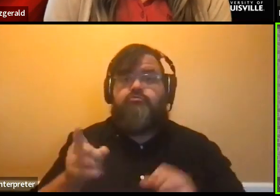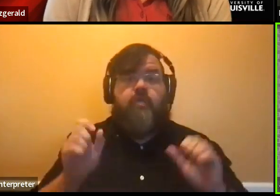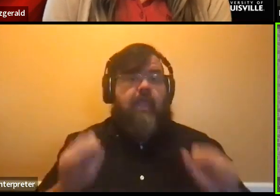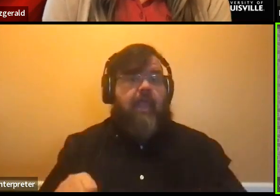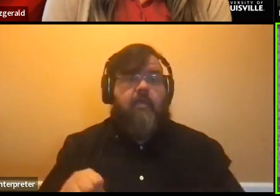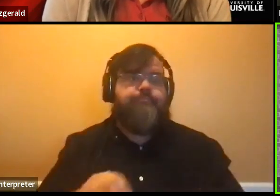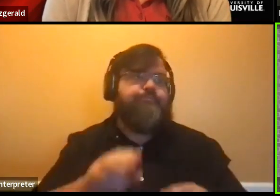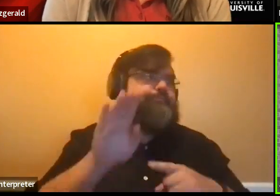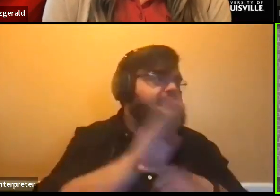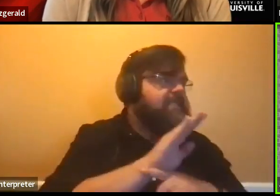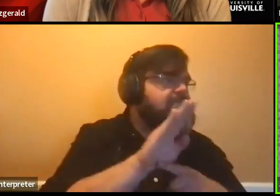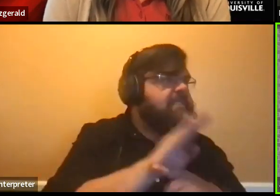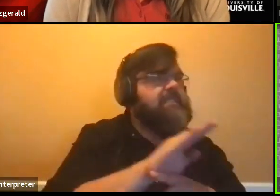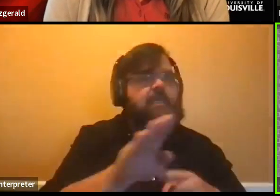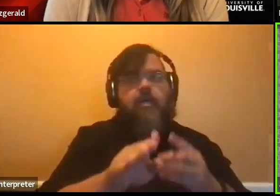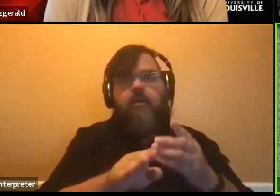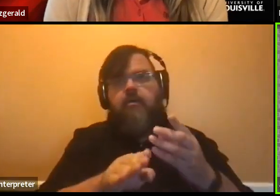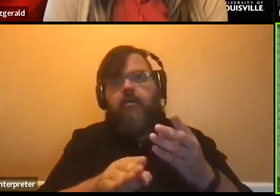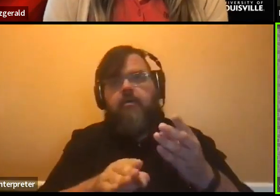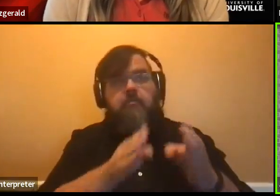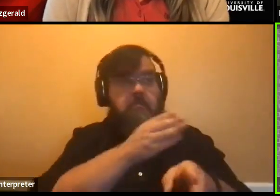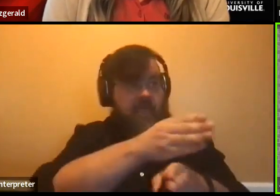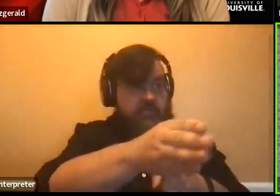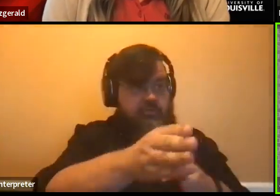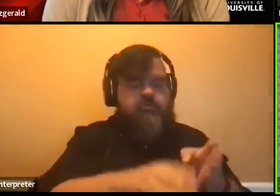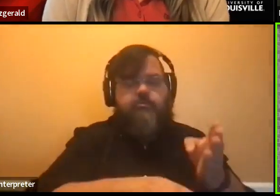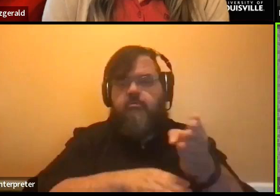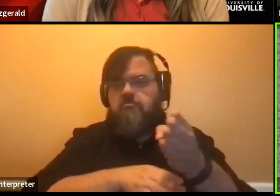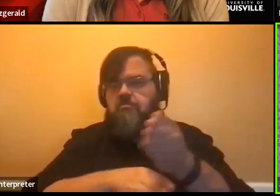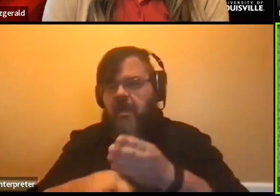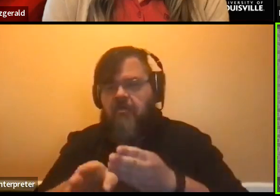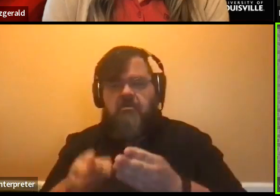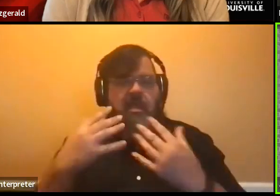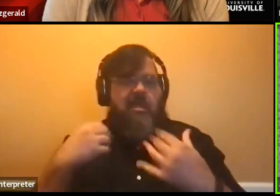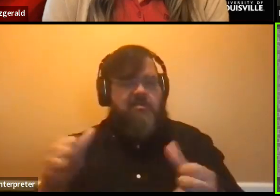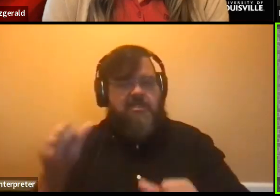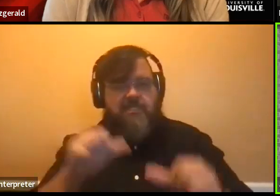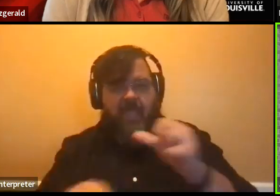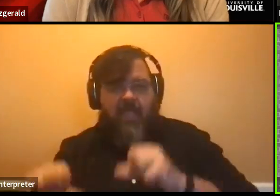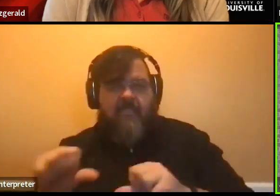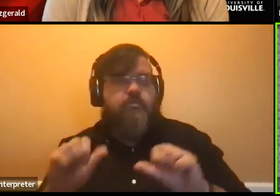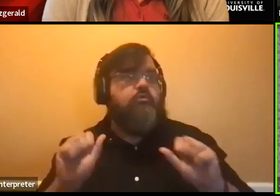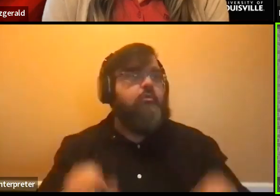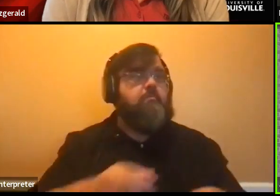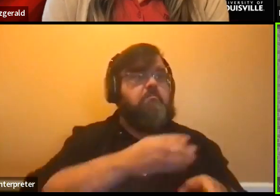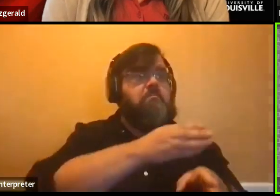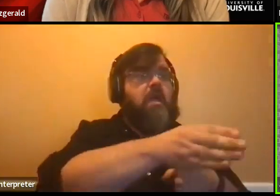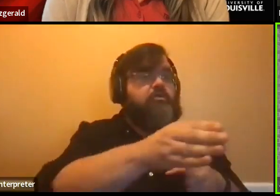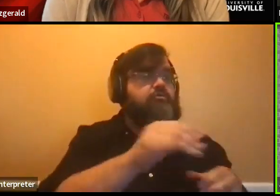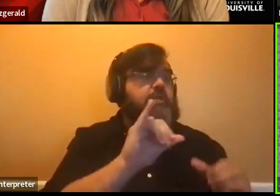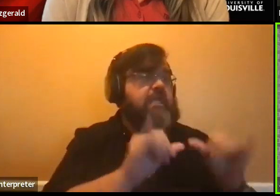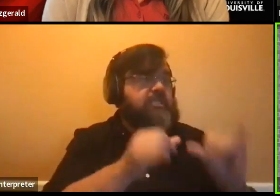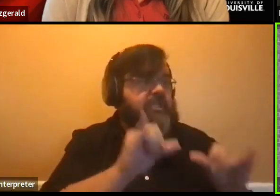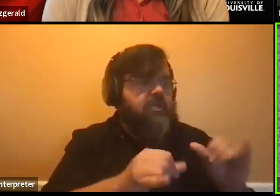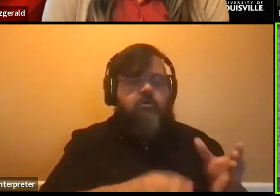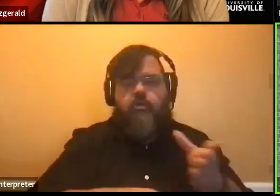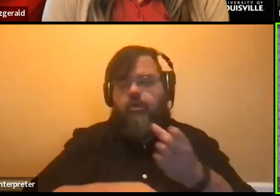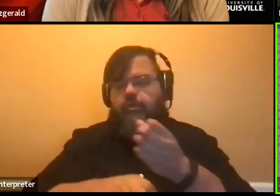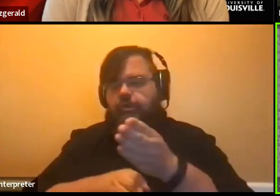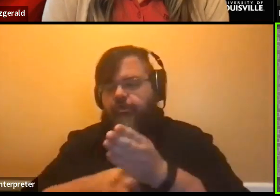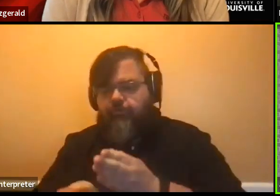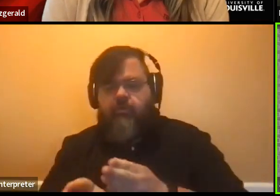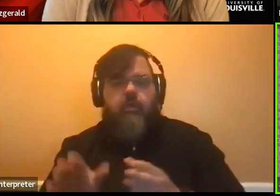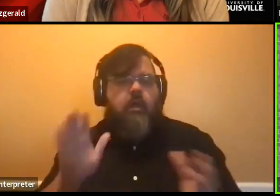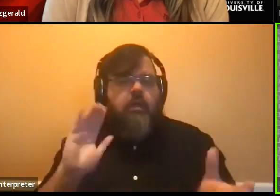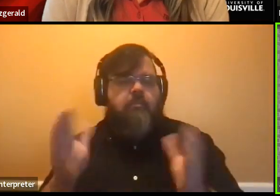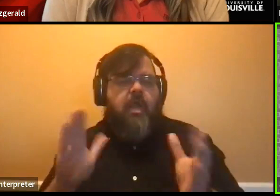and sciences. You can have a major in engineering or social work or comparative humanities or art